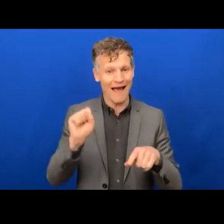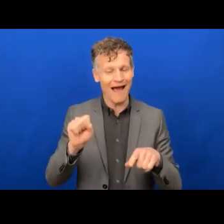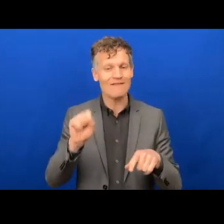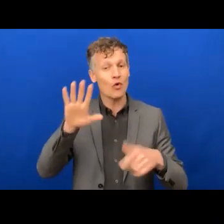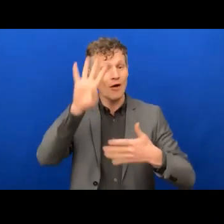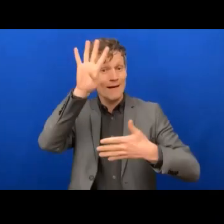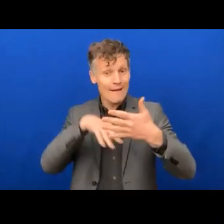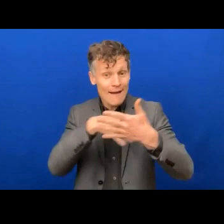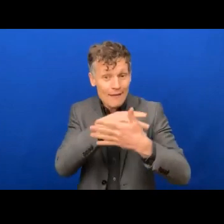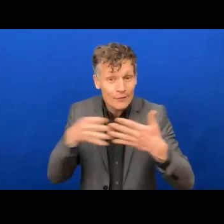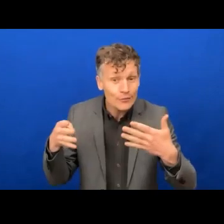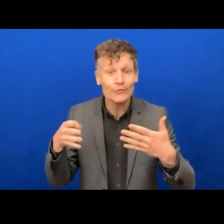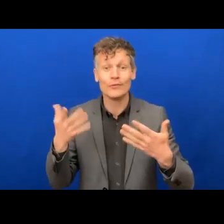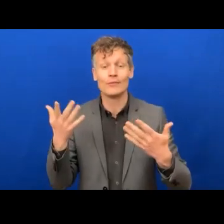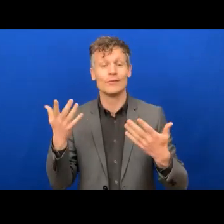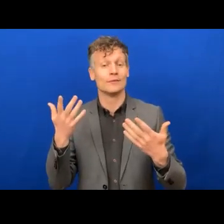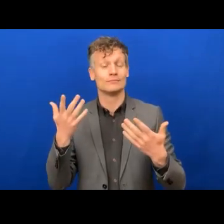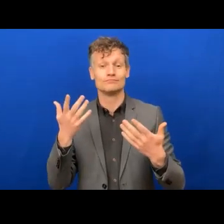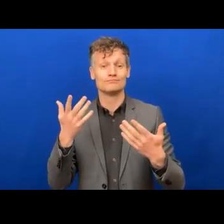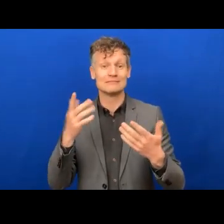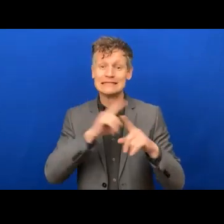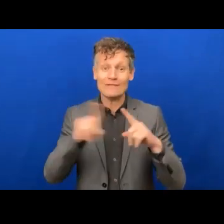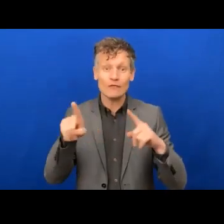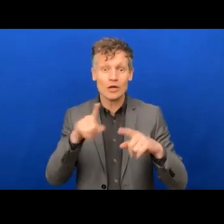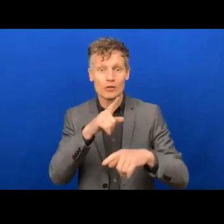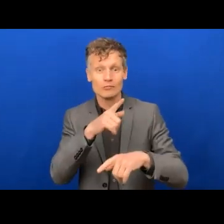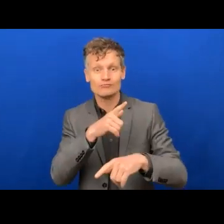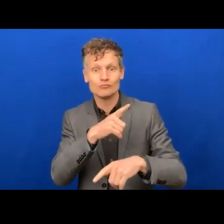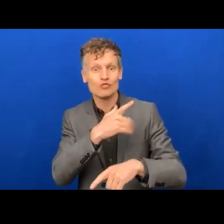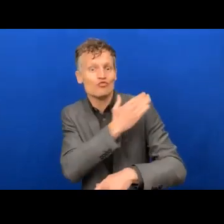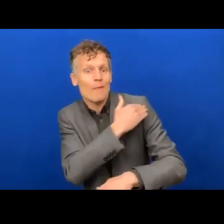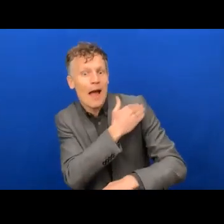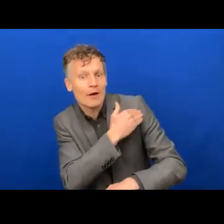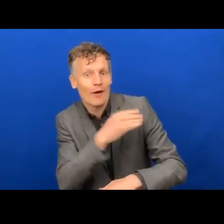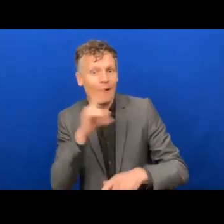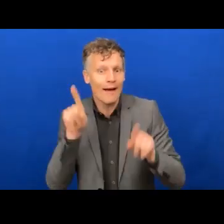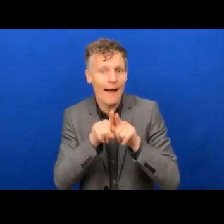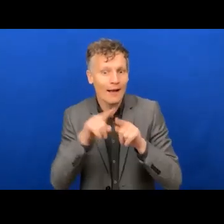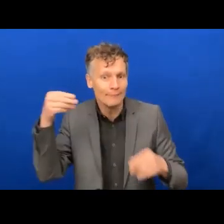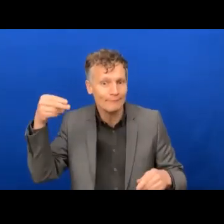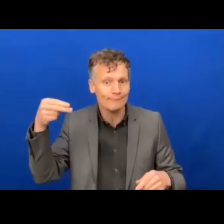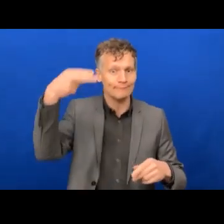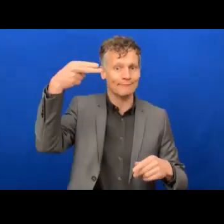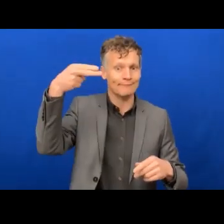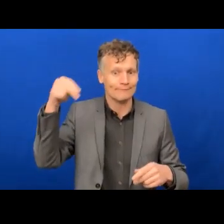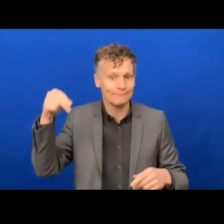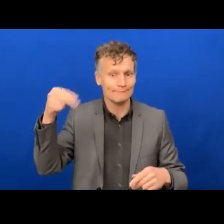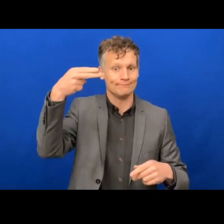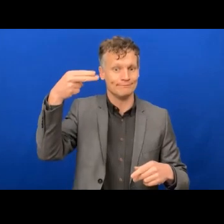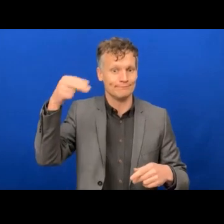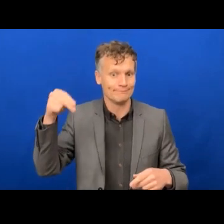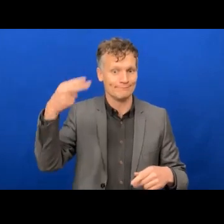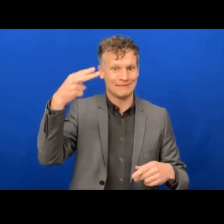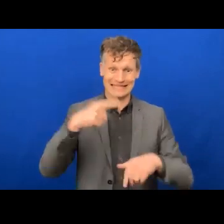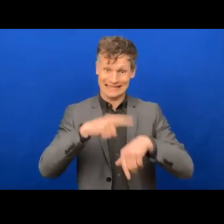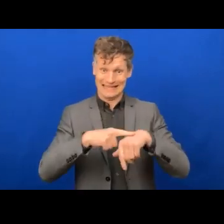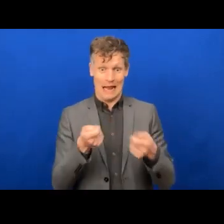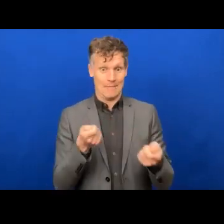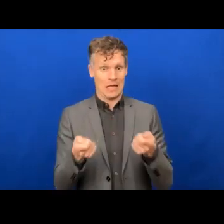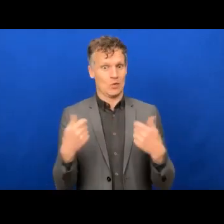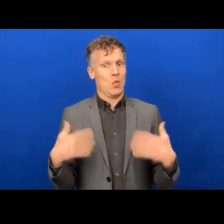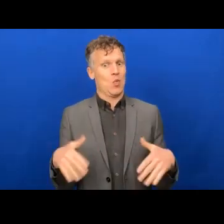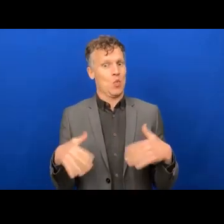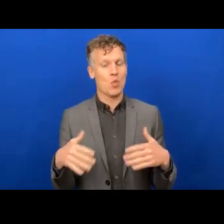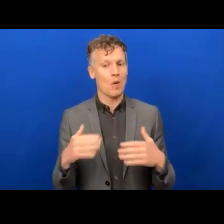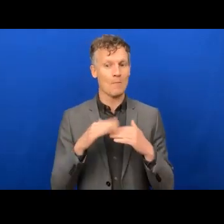is absolutely crucial, because time management is really important to me, and has become more important as I become more senior within my